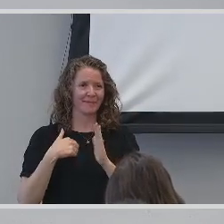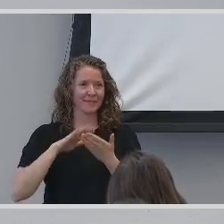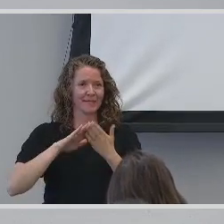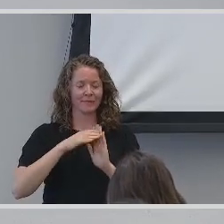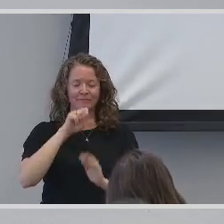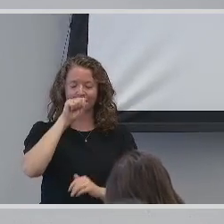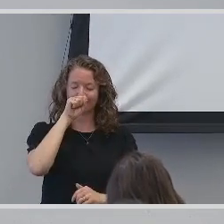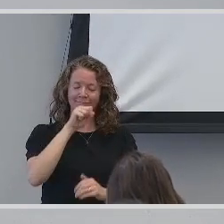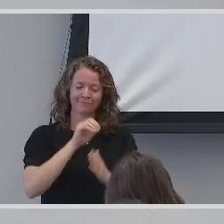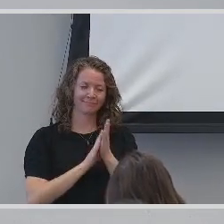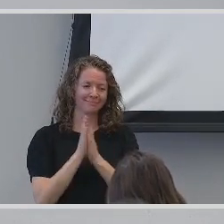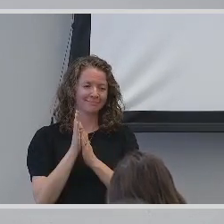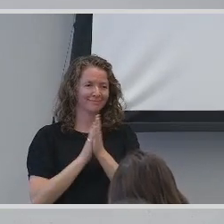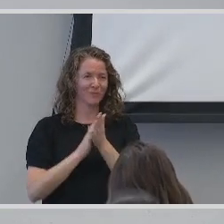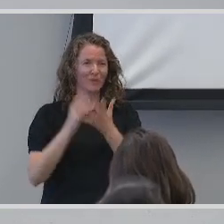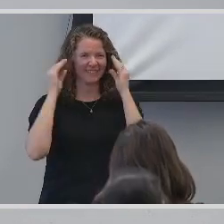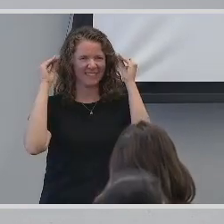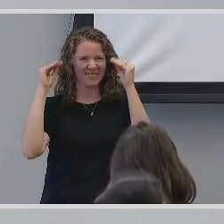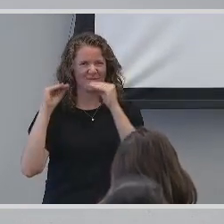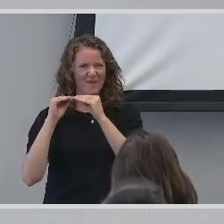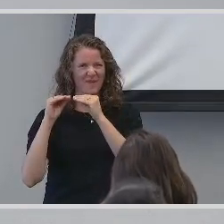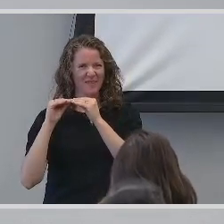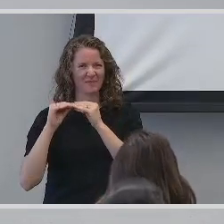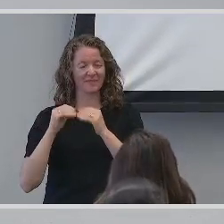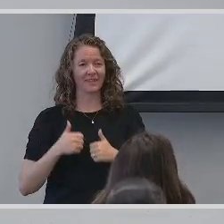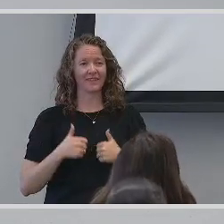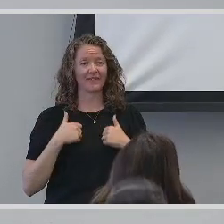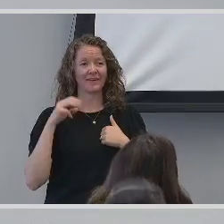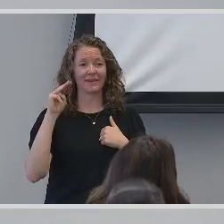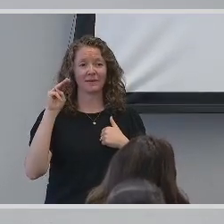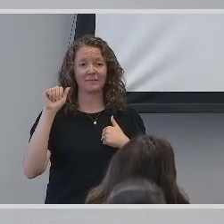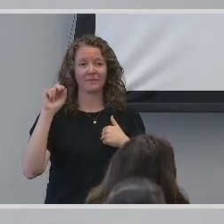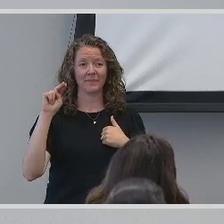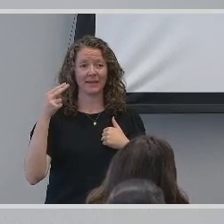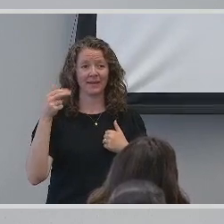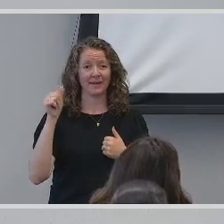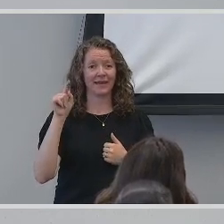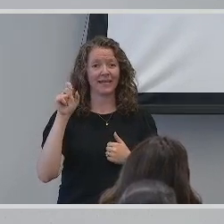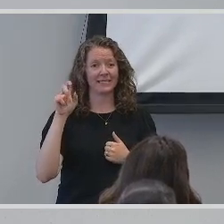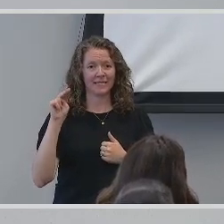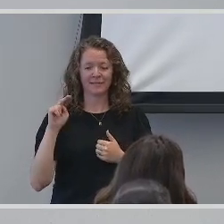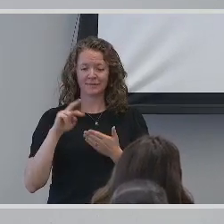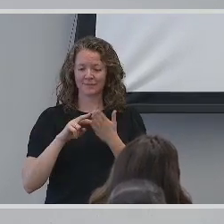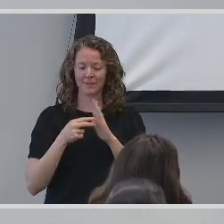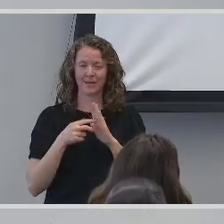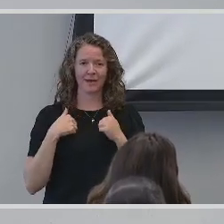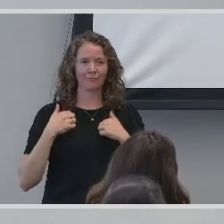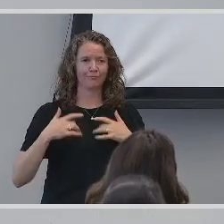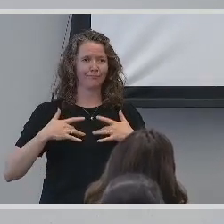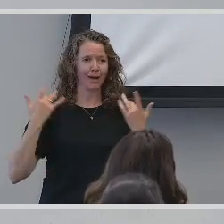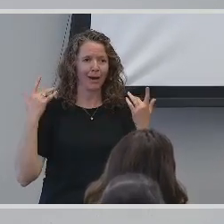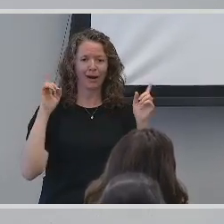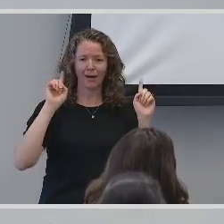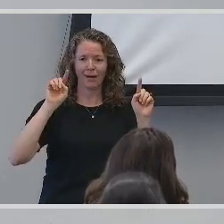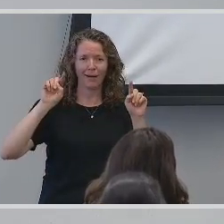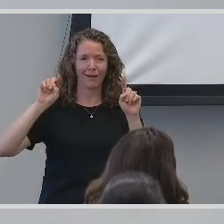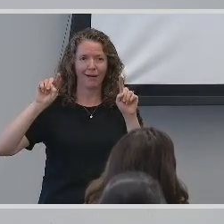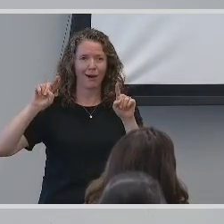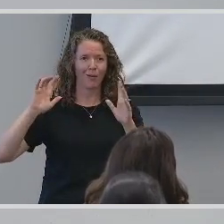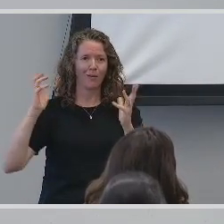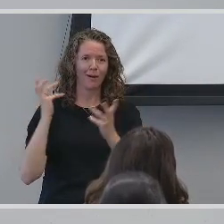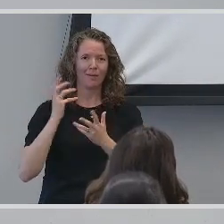Living in Manhattan provided me with access to numerous resources and deaf events, further strengthening my identity.